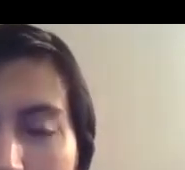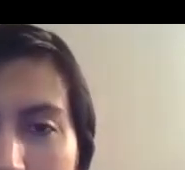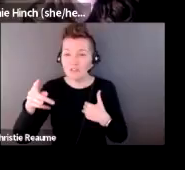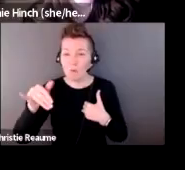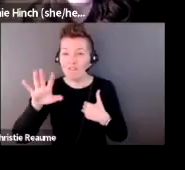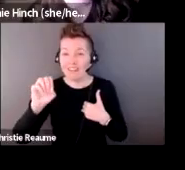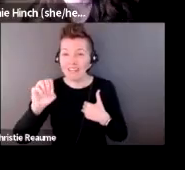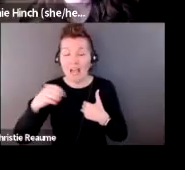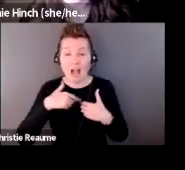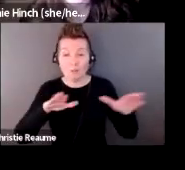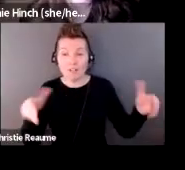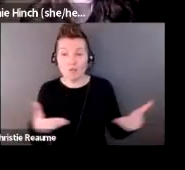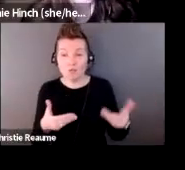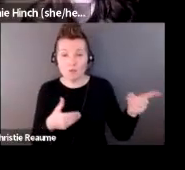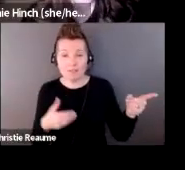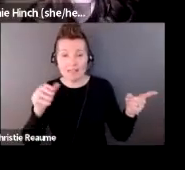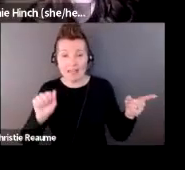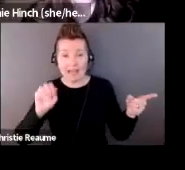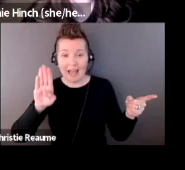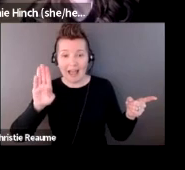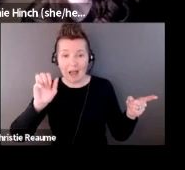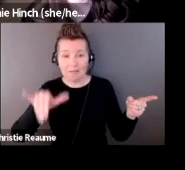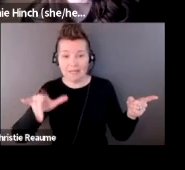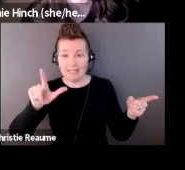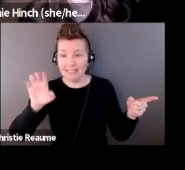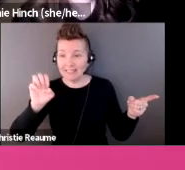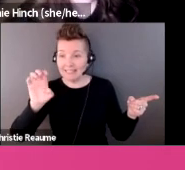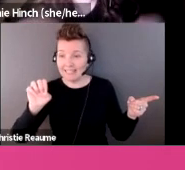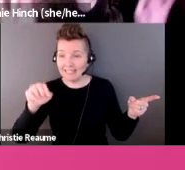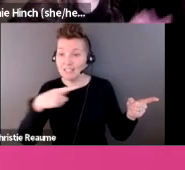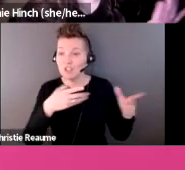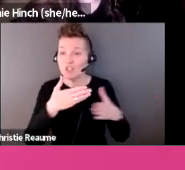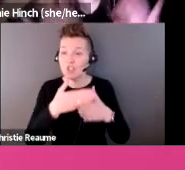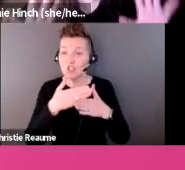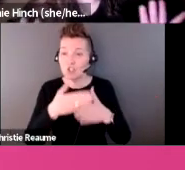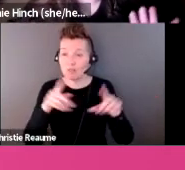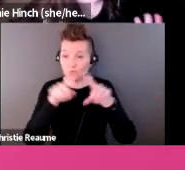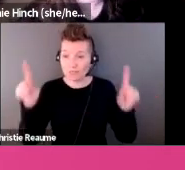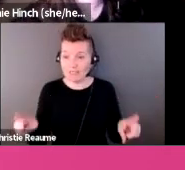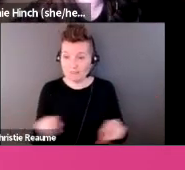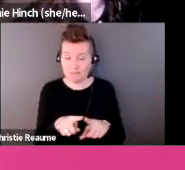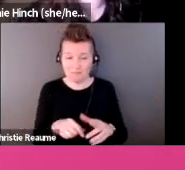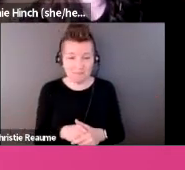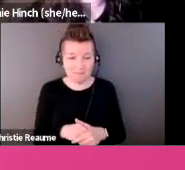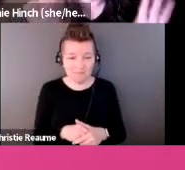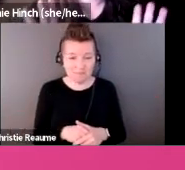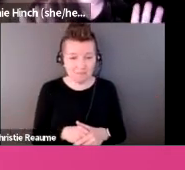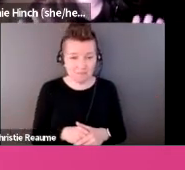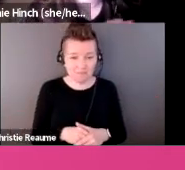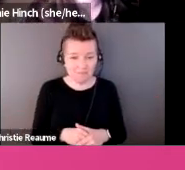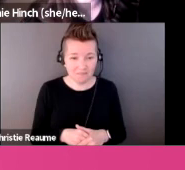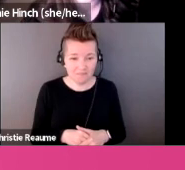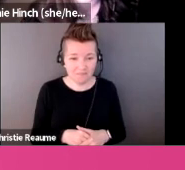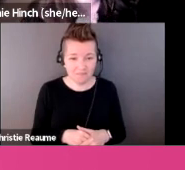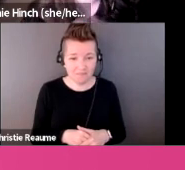um, my colleague, Abby Lee, if she could share her screen. You should be able to see it pop up with the bright pink